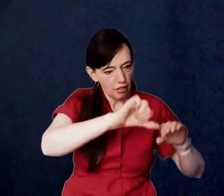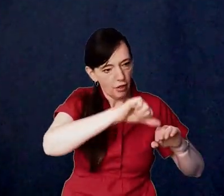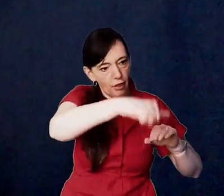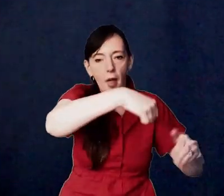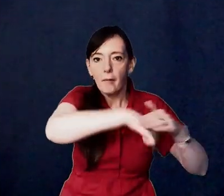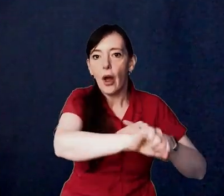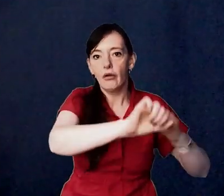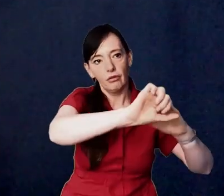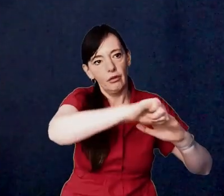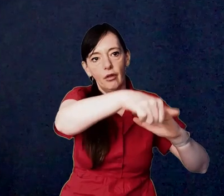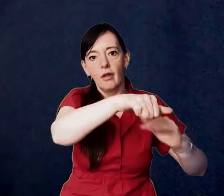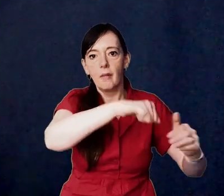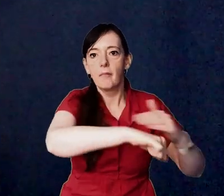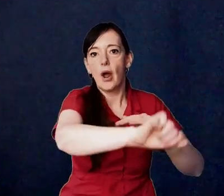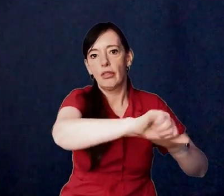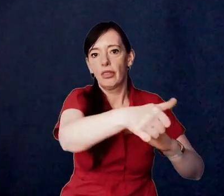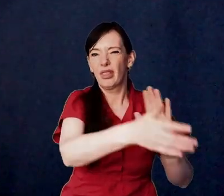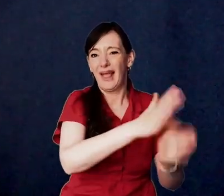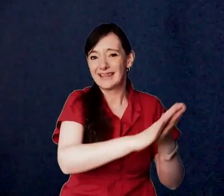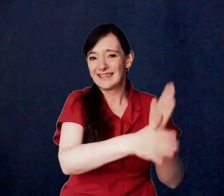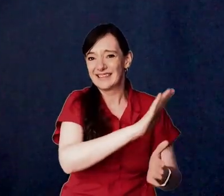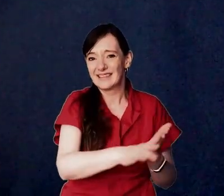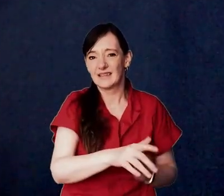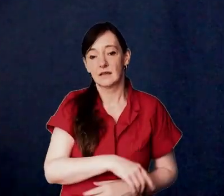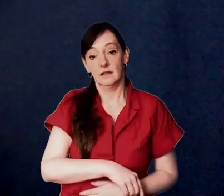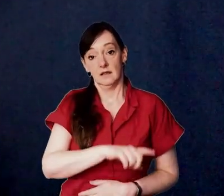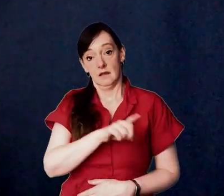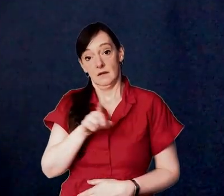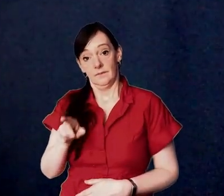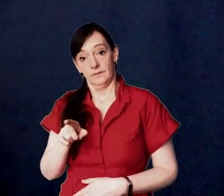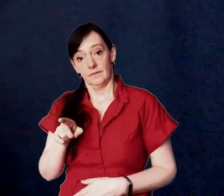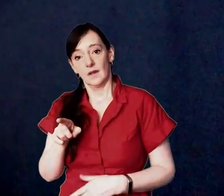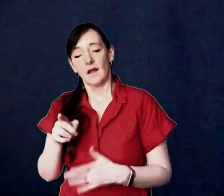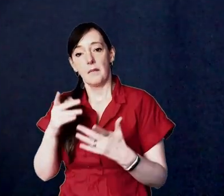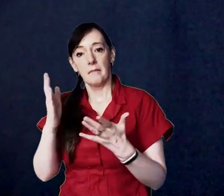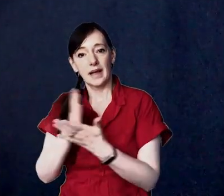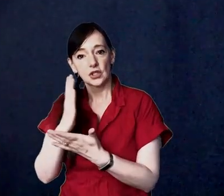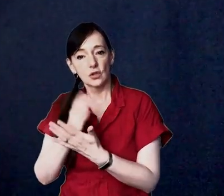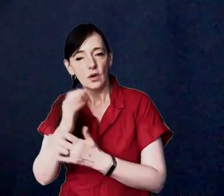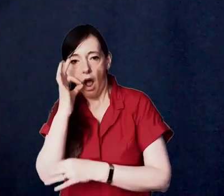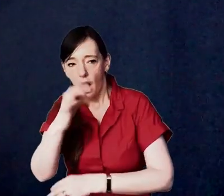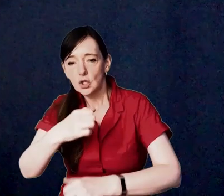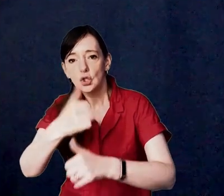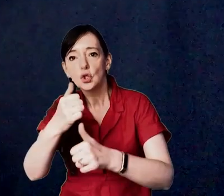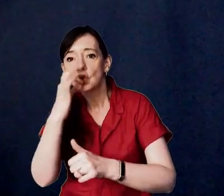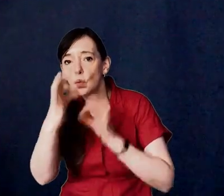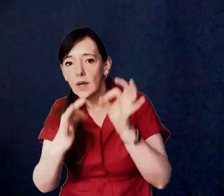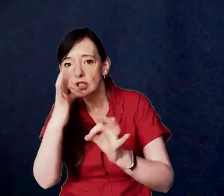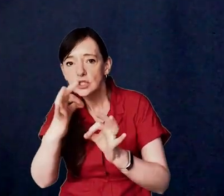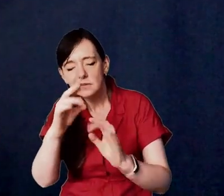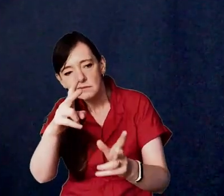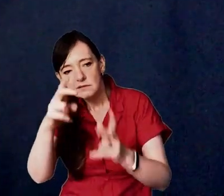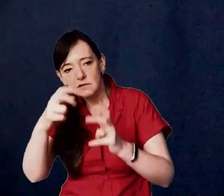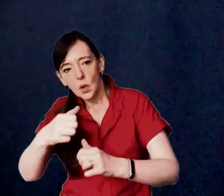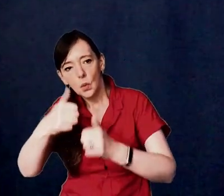every opportunity uh as paul reminds us to do in colossians let's let's make sure that we ask good questions we listen